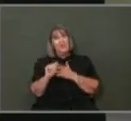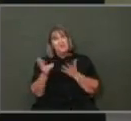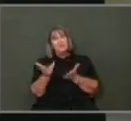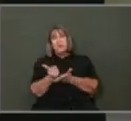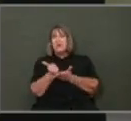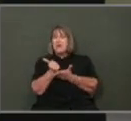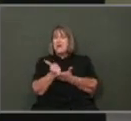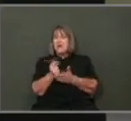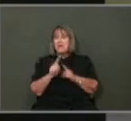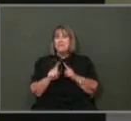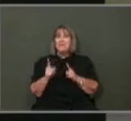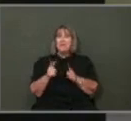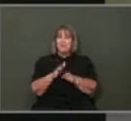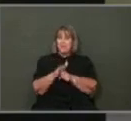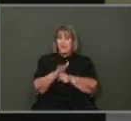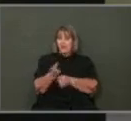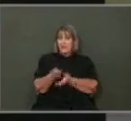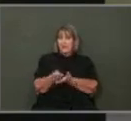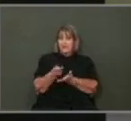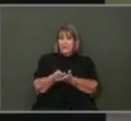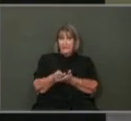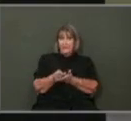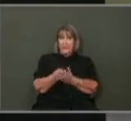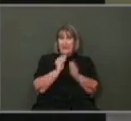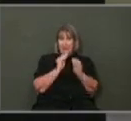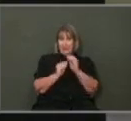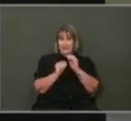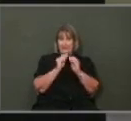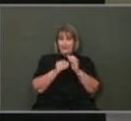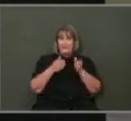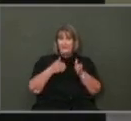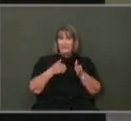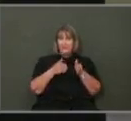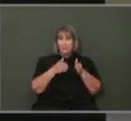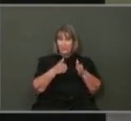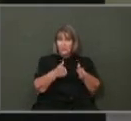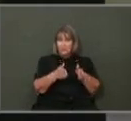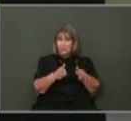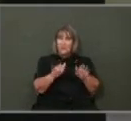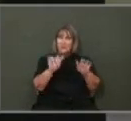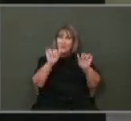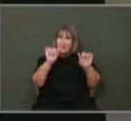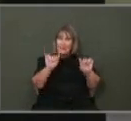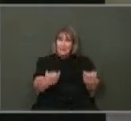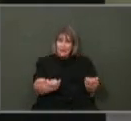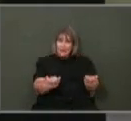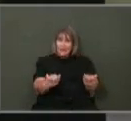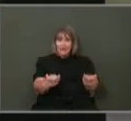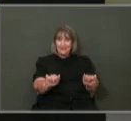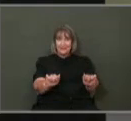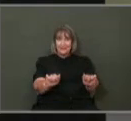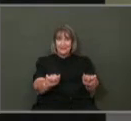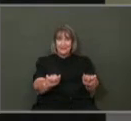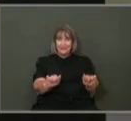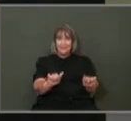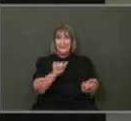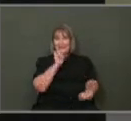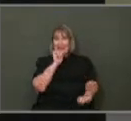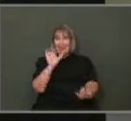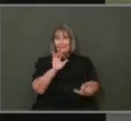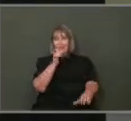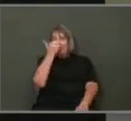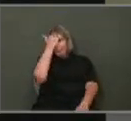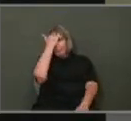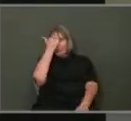the money we have and when we do a street, we redo a street, is make sure that we're not doing numbskull things